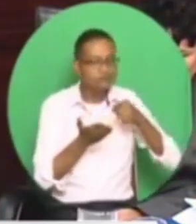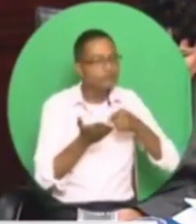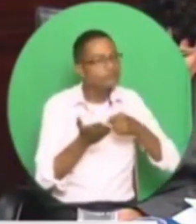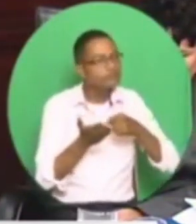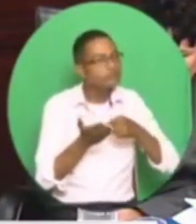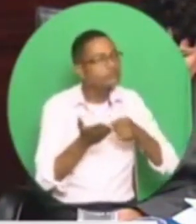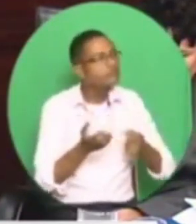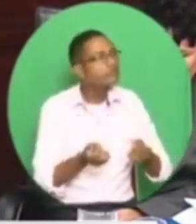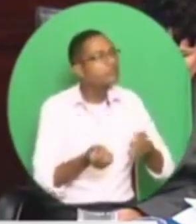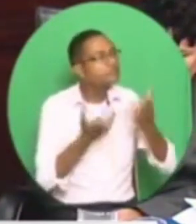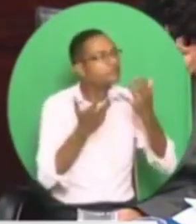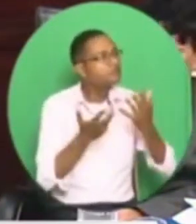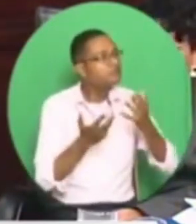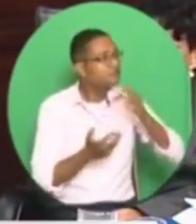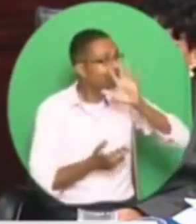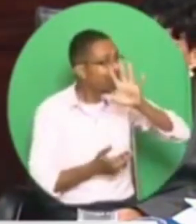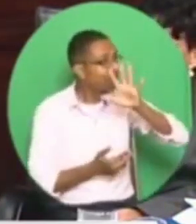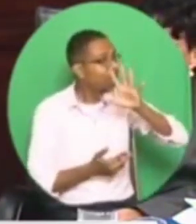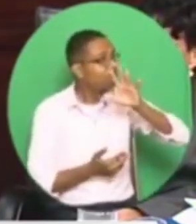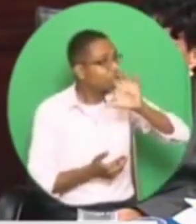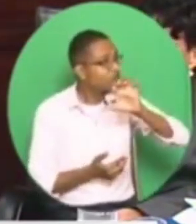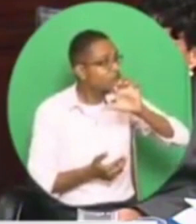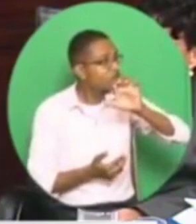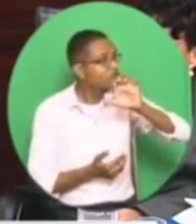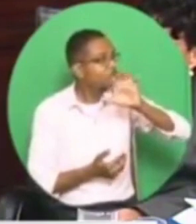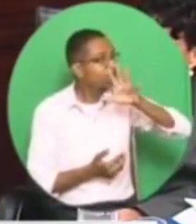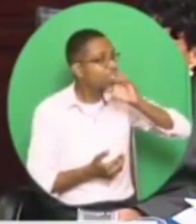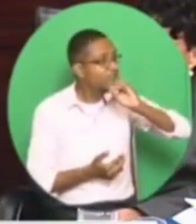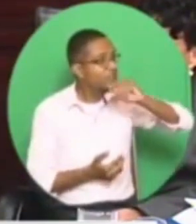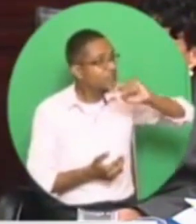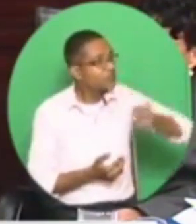$550,000 United States.